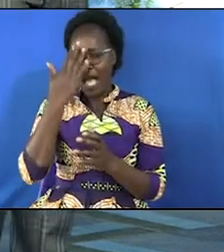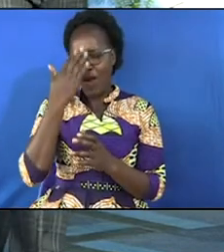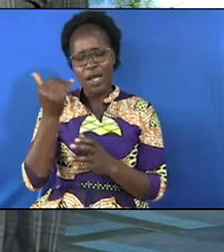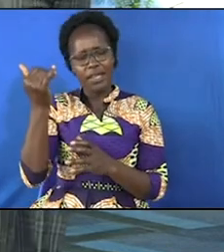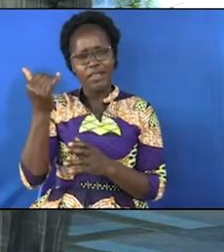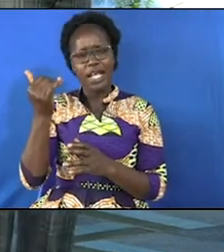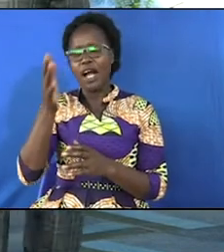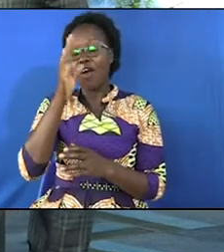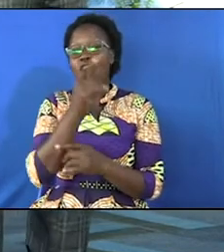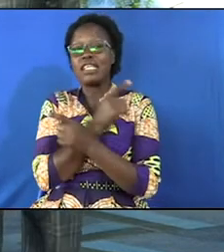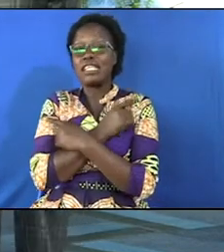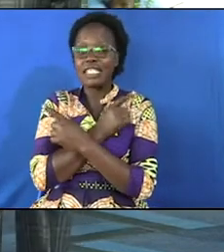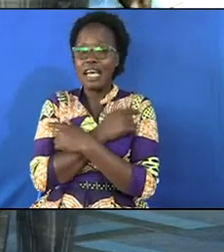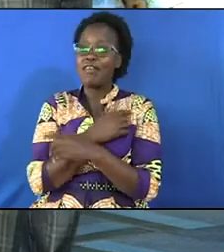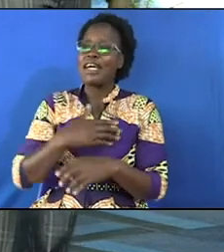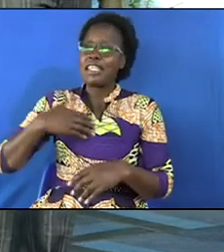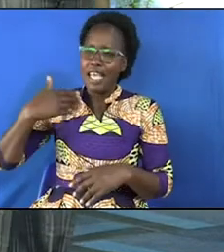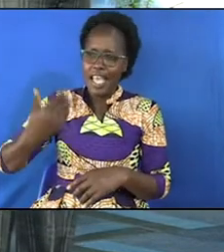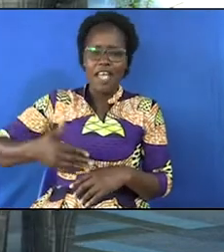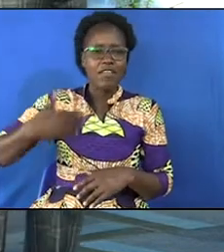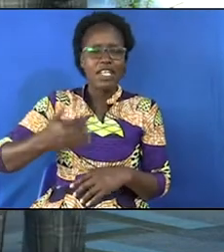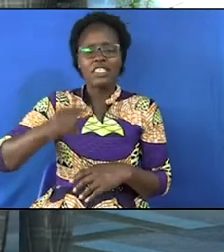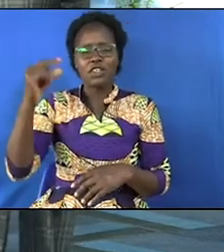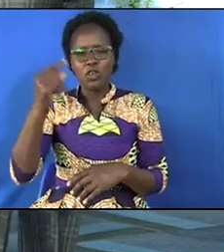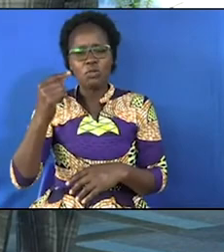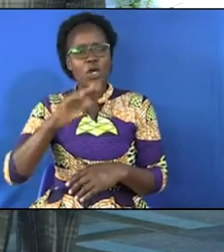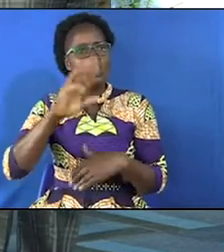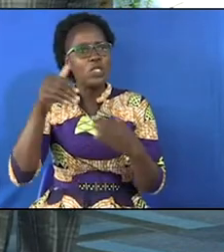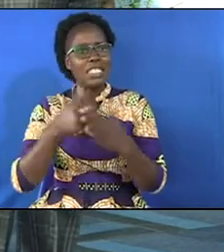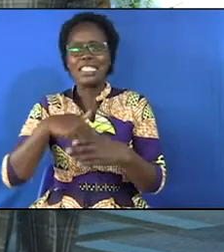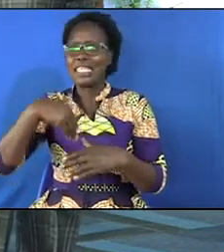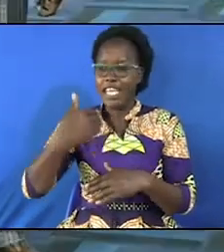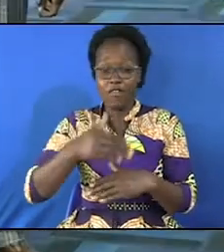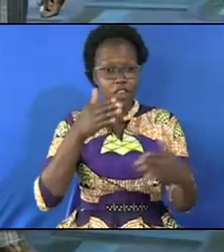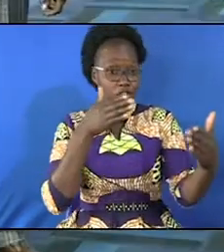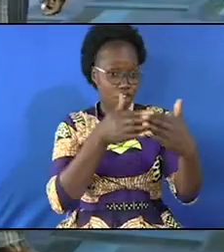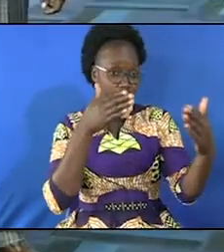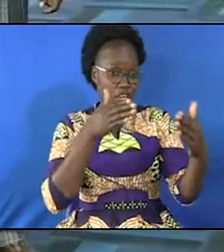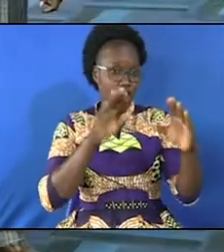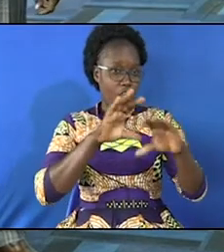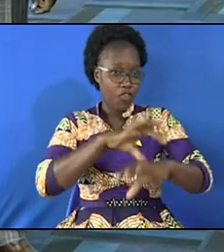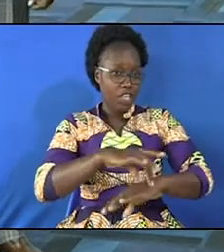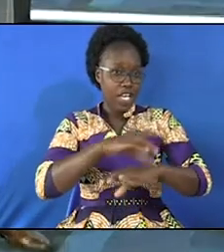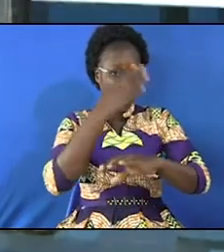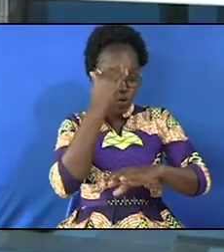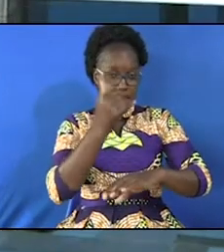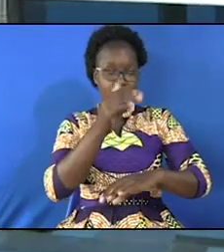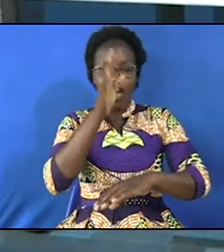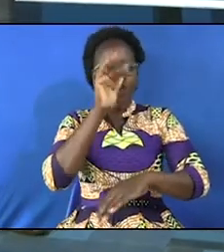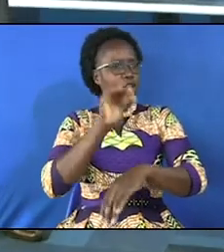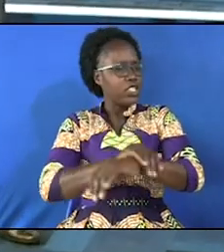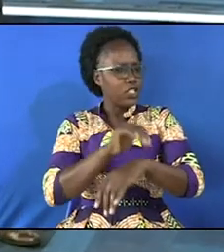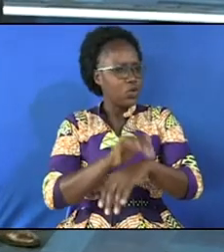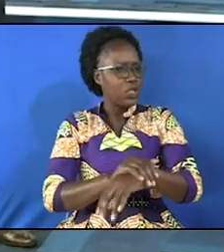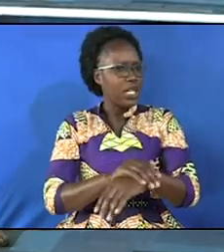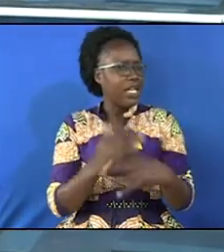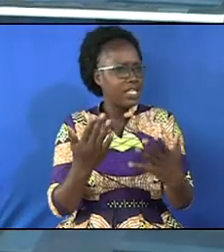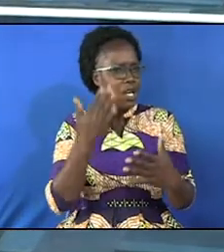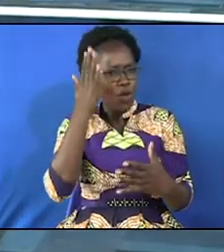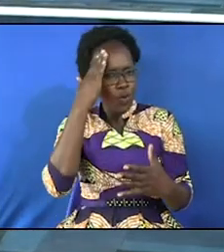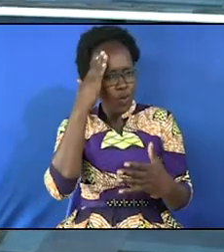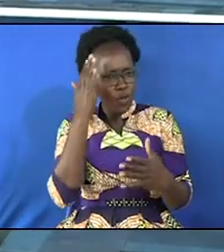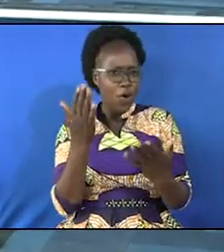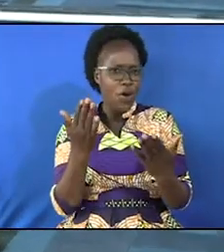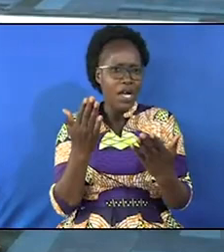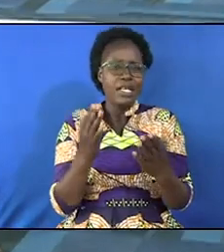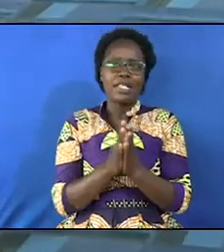is love the everlasting gospel will reach every corner of the heart because God is good and we know that the